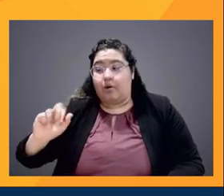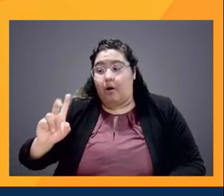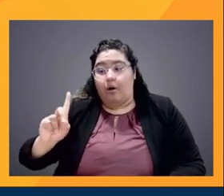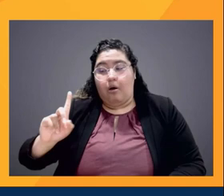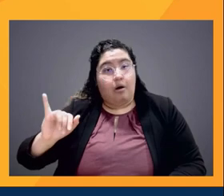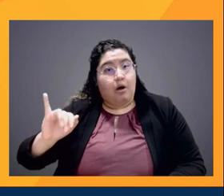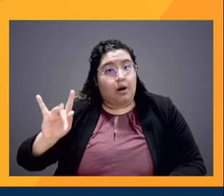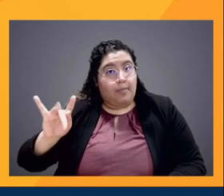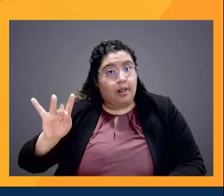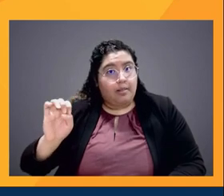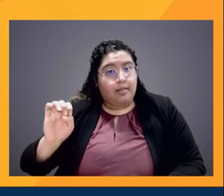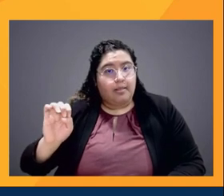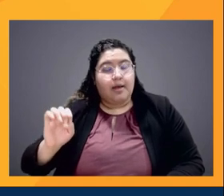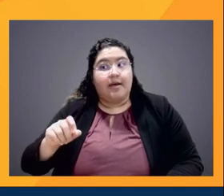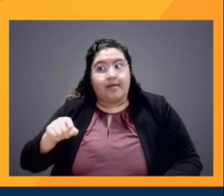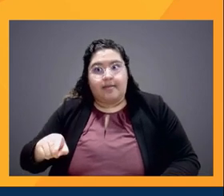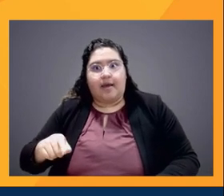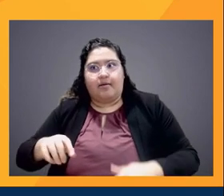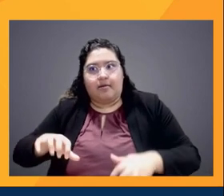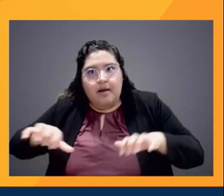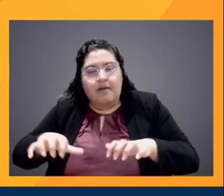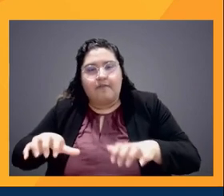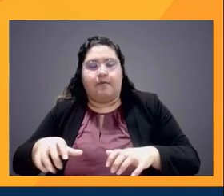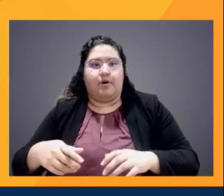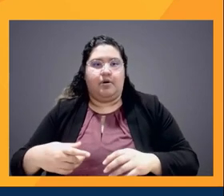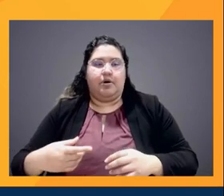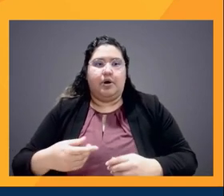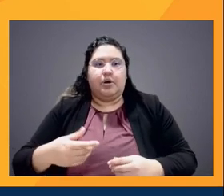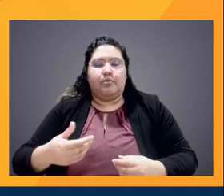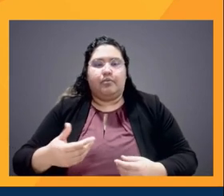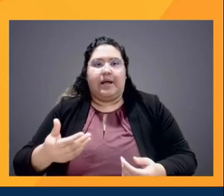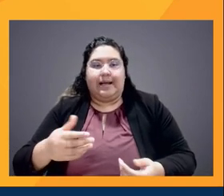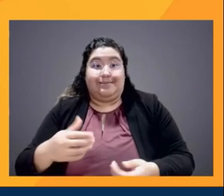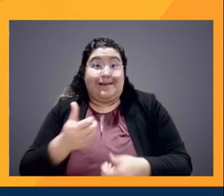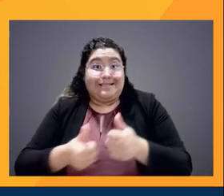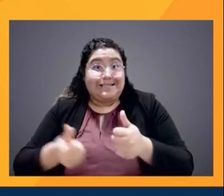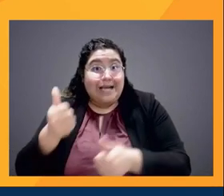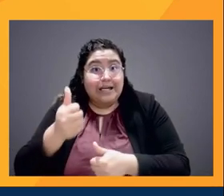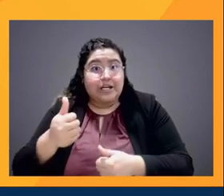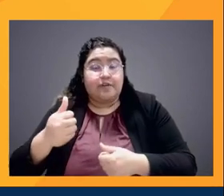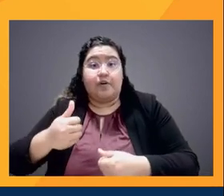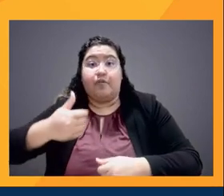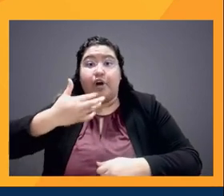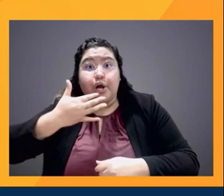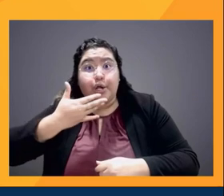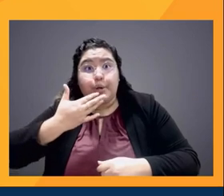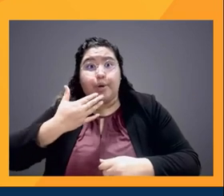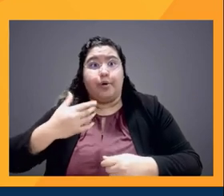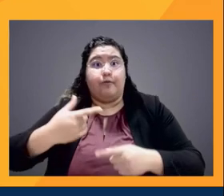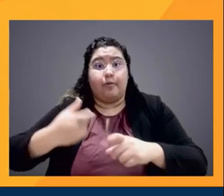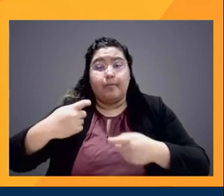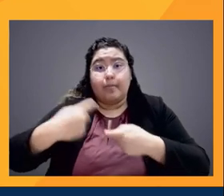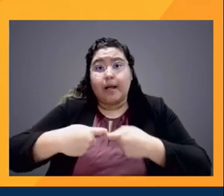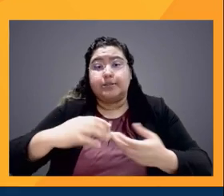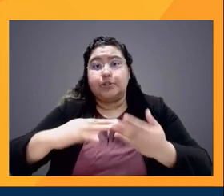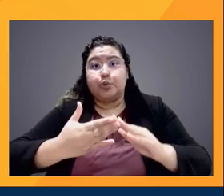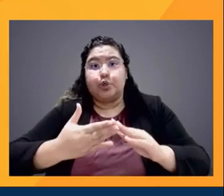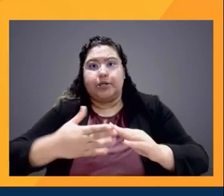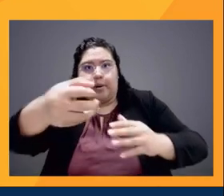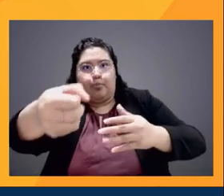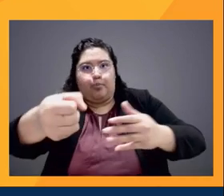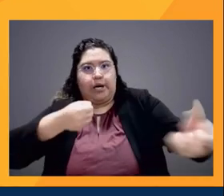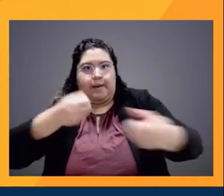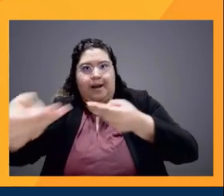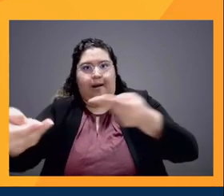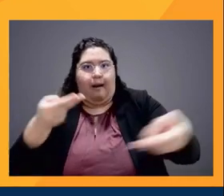concerted effort to bring in executives of color in the Latinx community to make those types of decisions. I know because